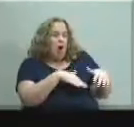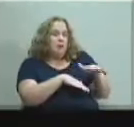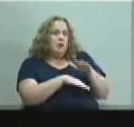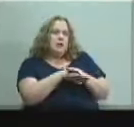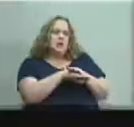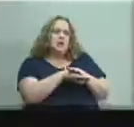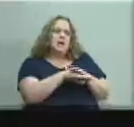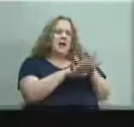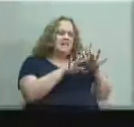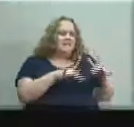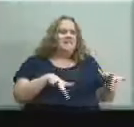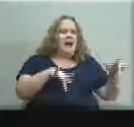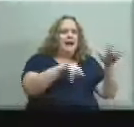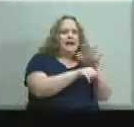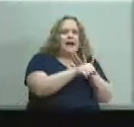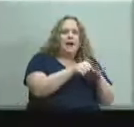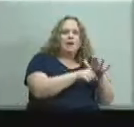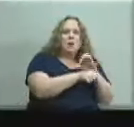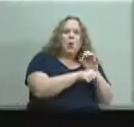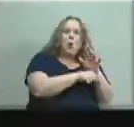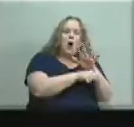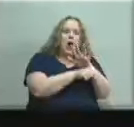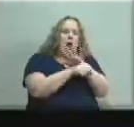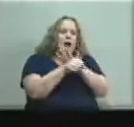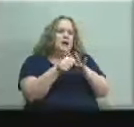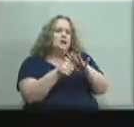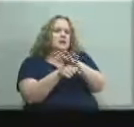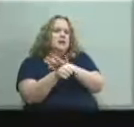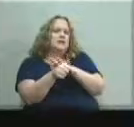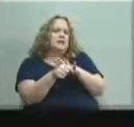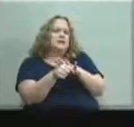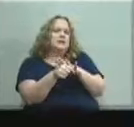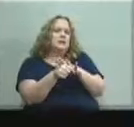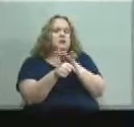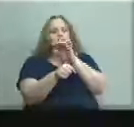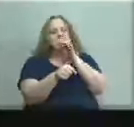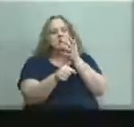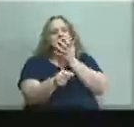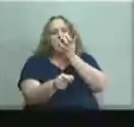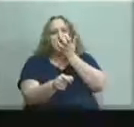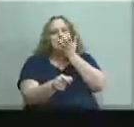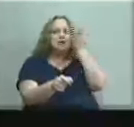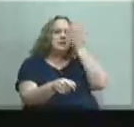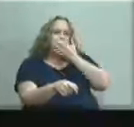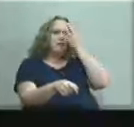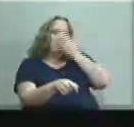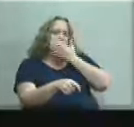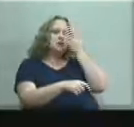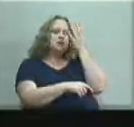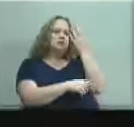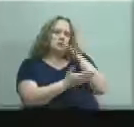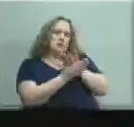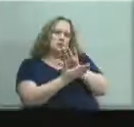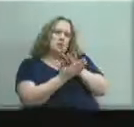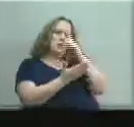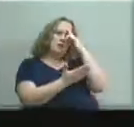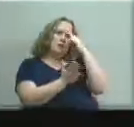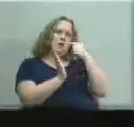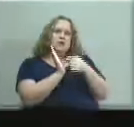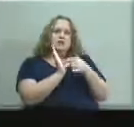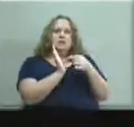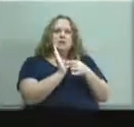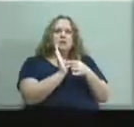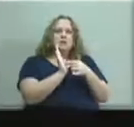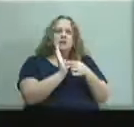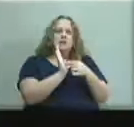would be vacant areas or areas that are simply grassy areas in front of the schools for example saw a